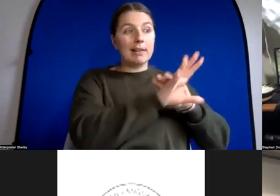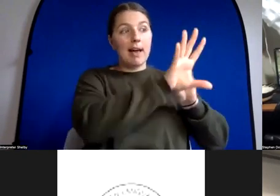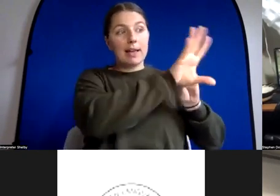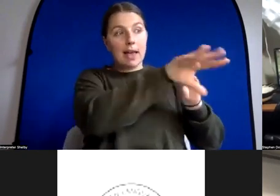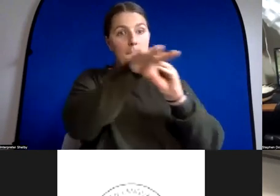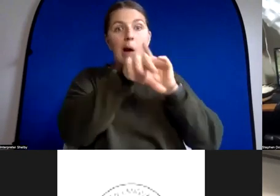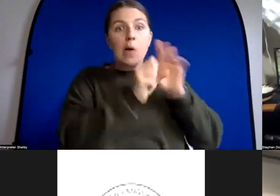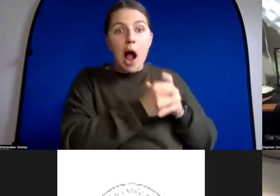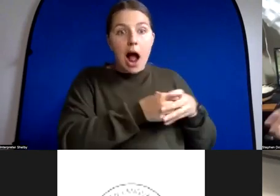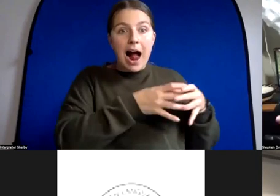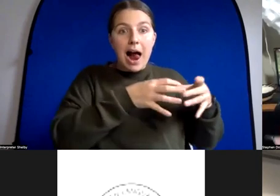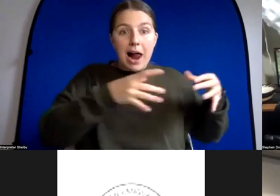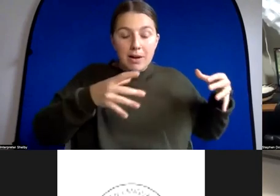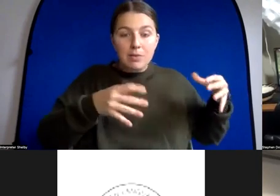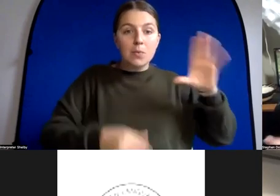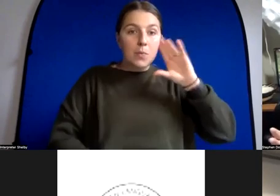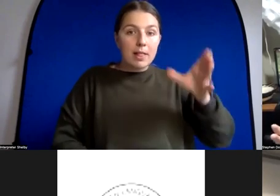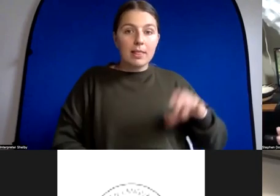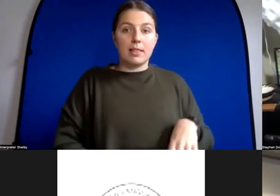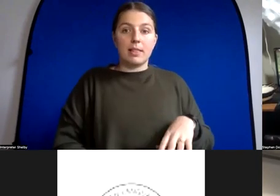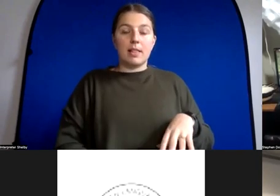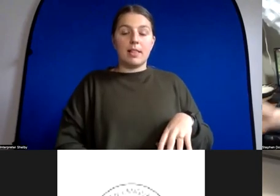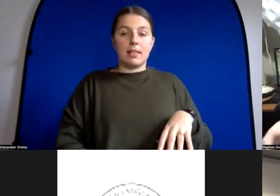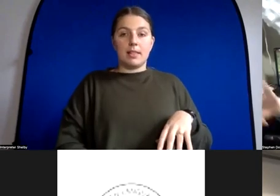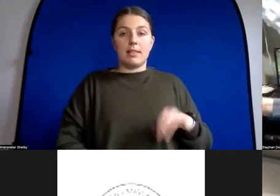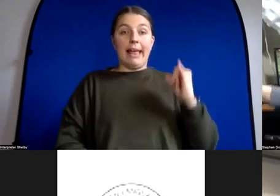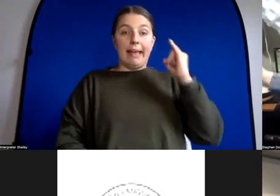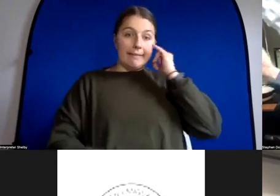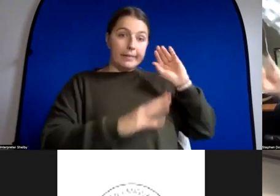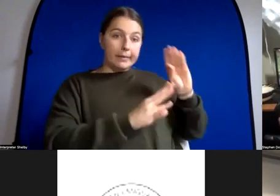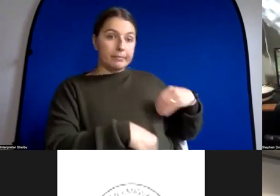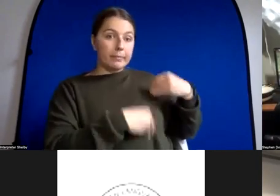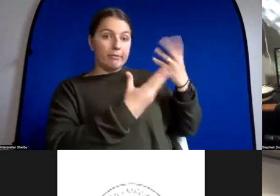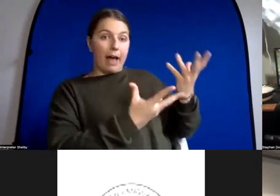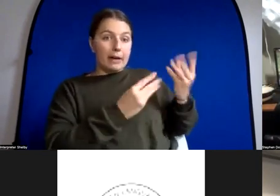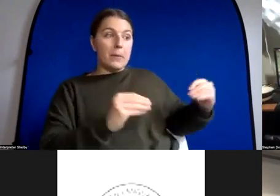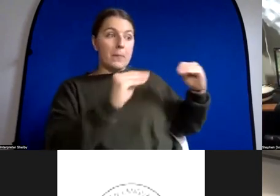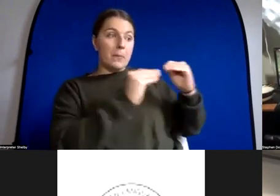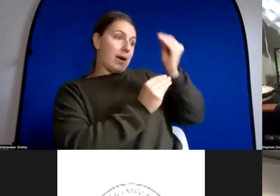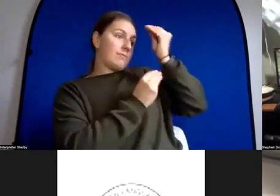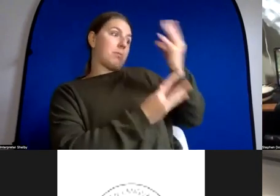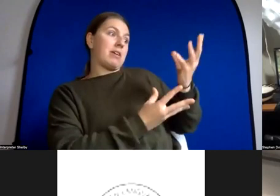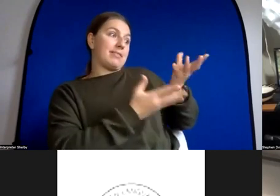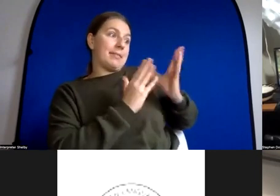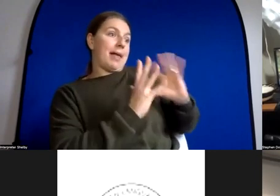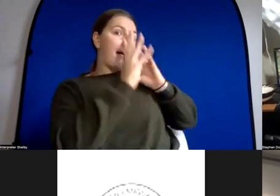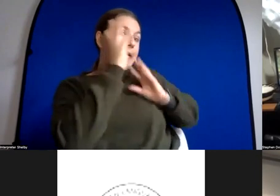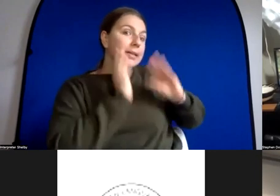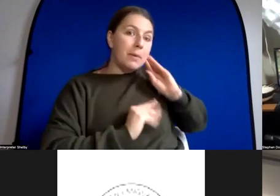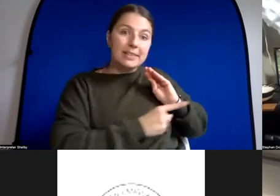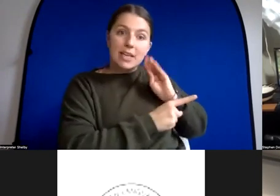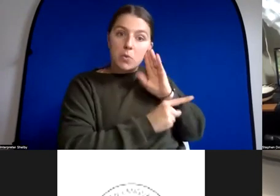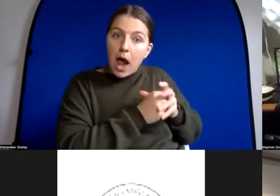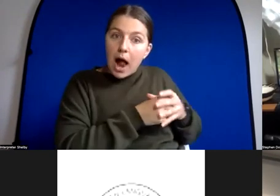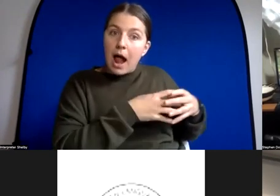give an ai some sort of embodiment and let them go out and try things in the world they'll get that experience so